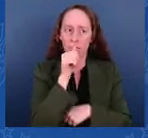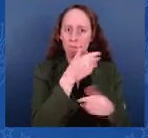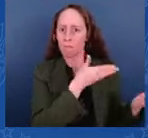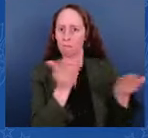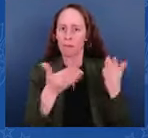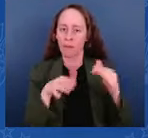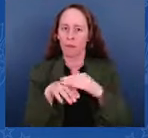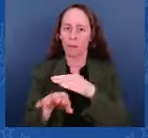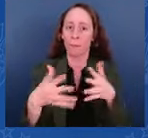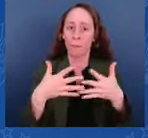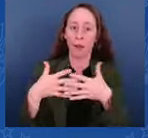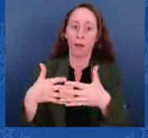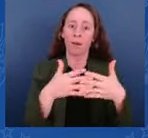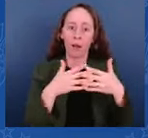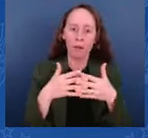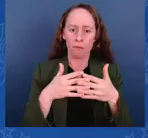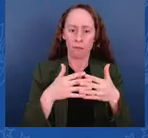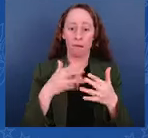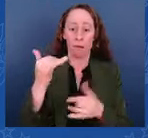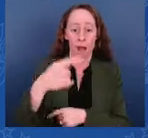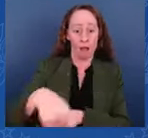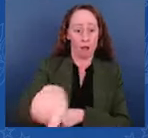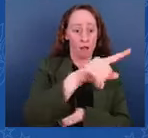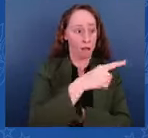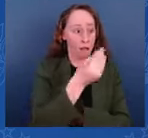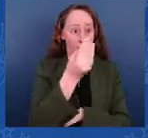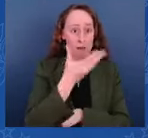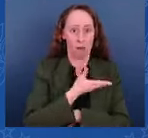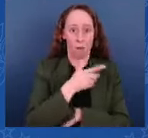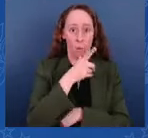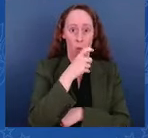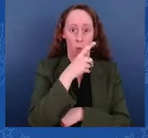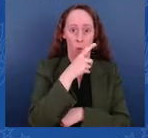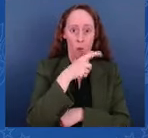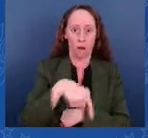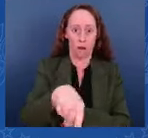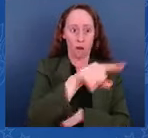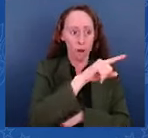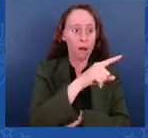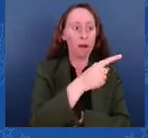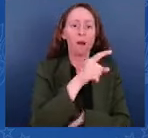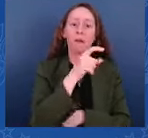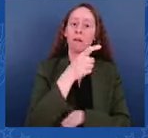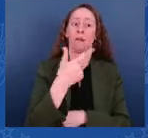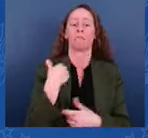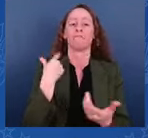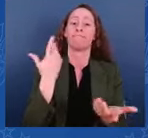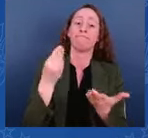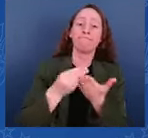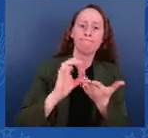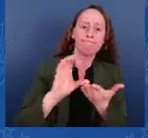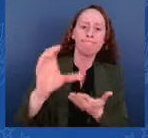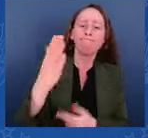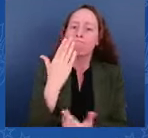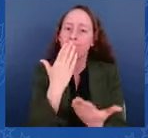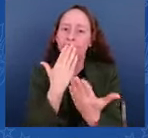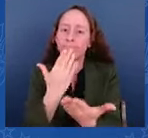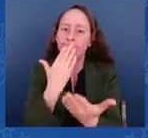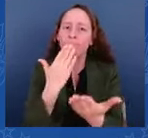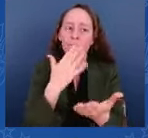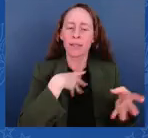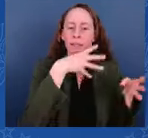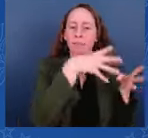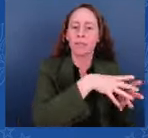We're also sending additional federal prosecutors to hotspots along the border and prosecute individuals who break